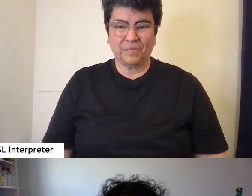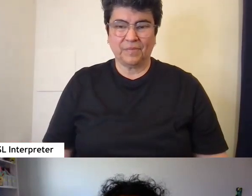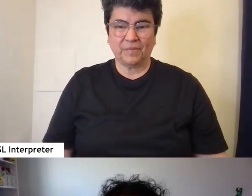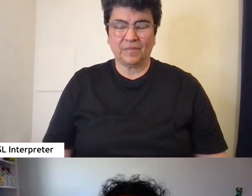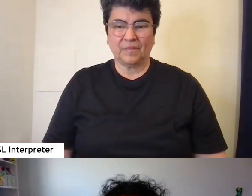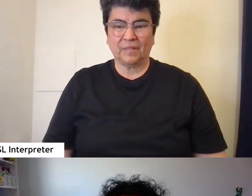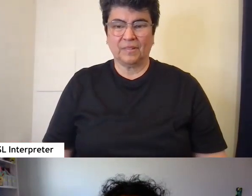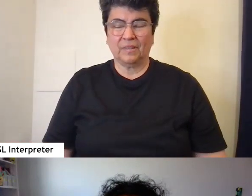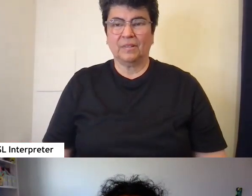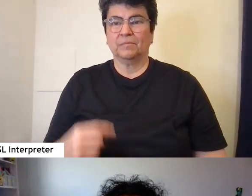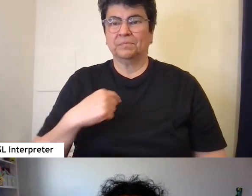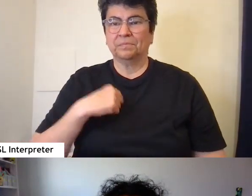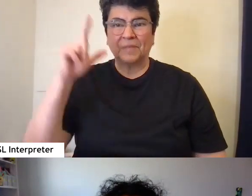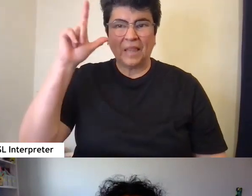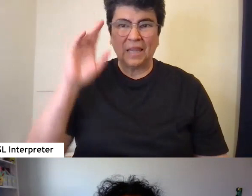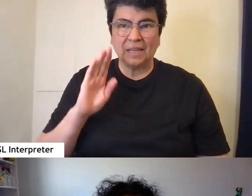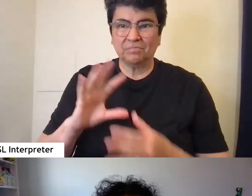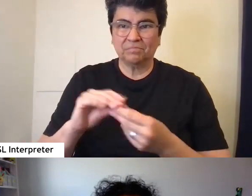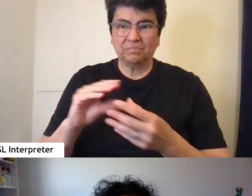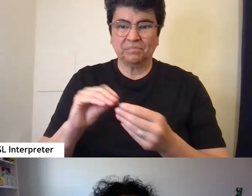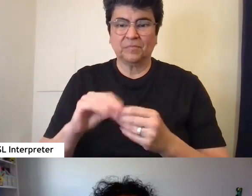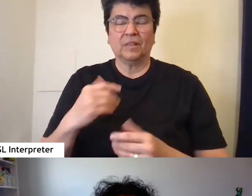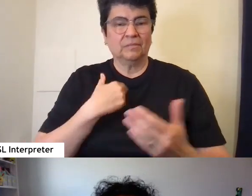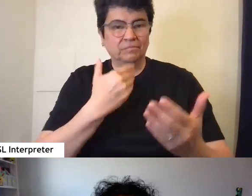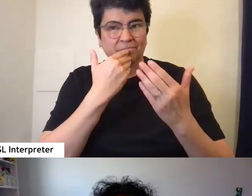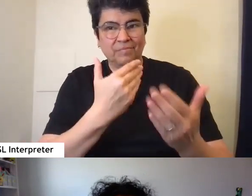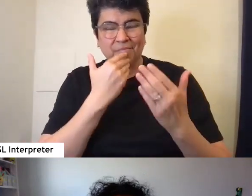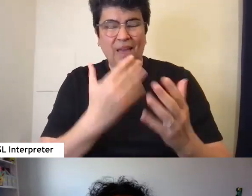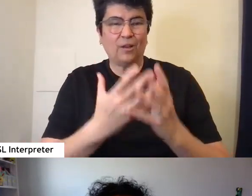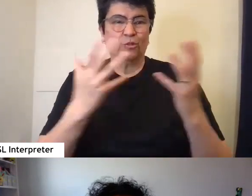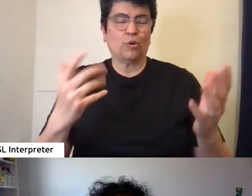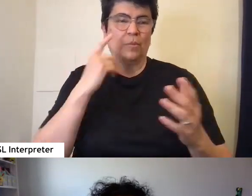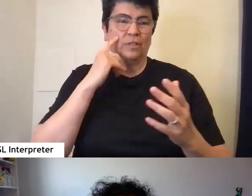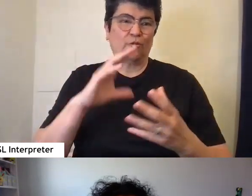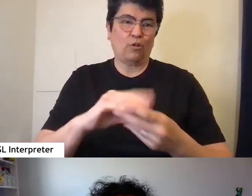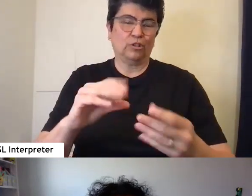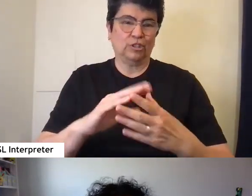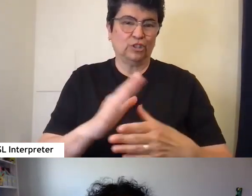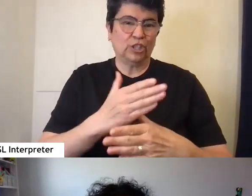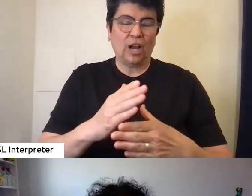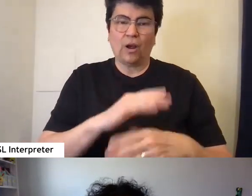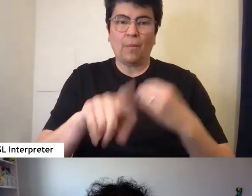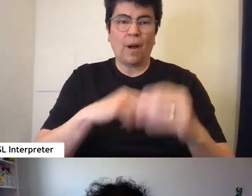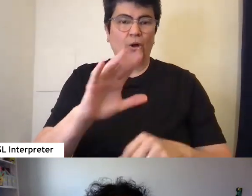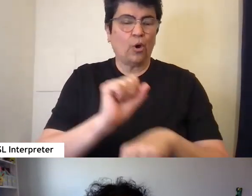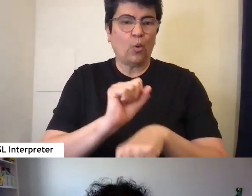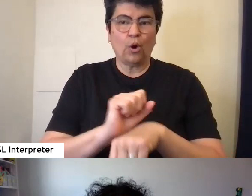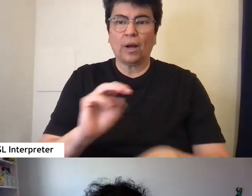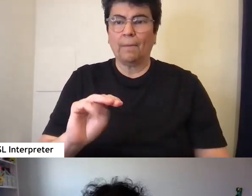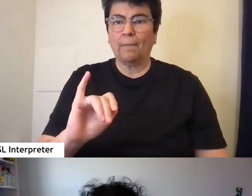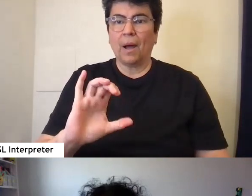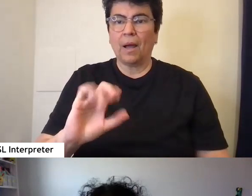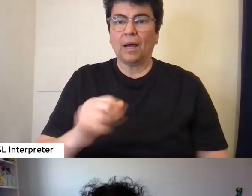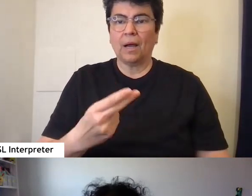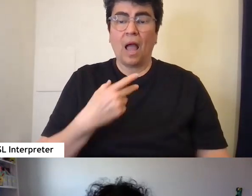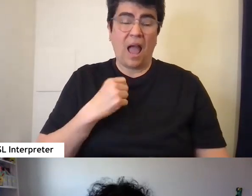This is Whittier. Thank you so much for sharing about all of your work, Micah. And also